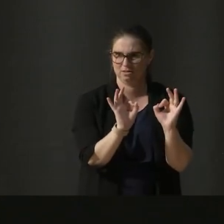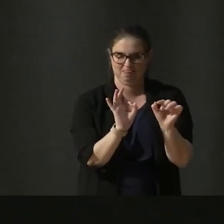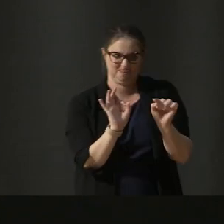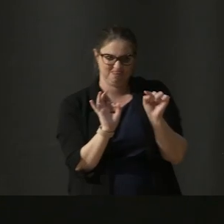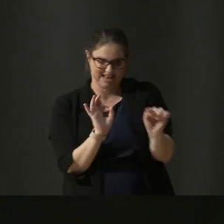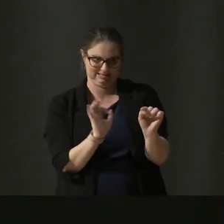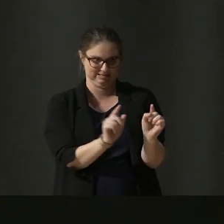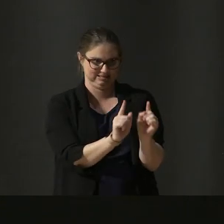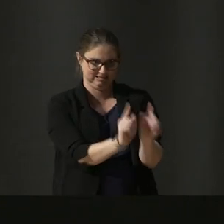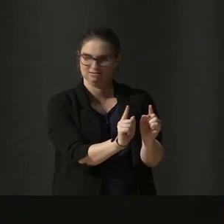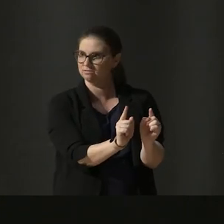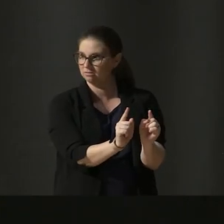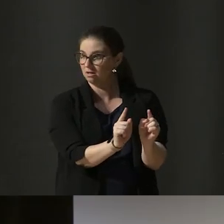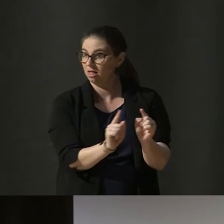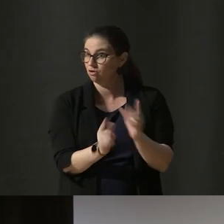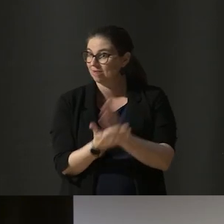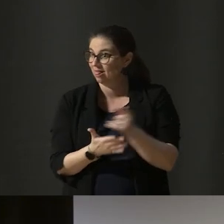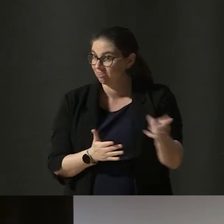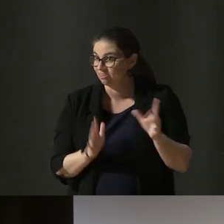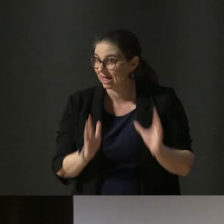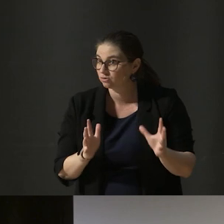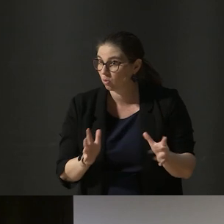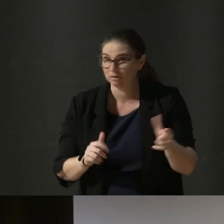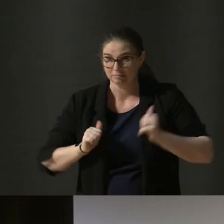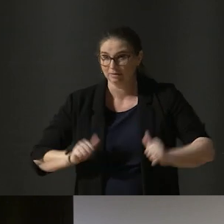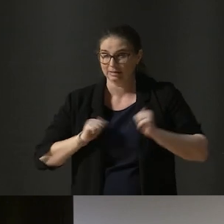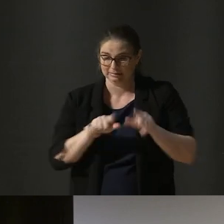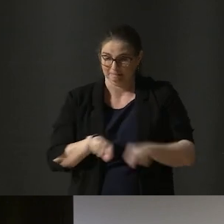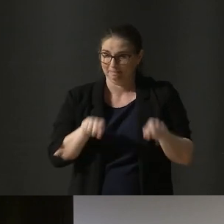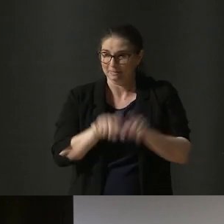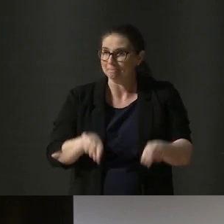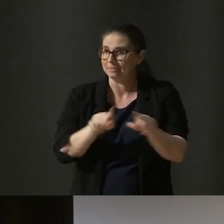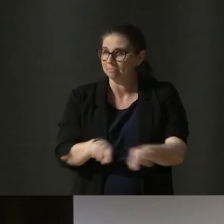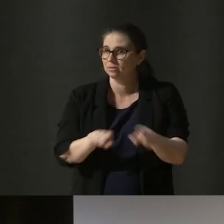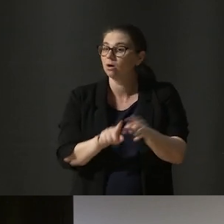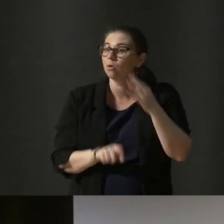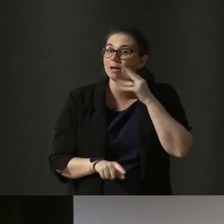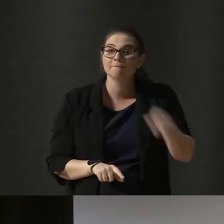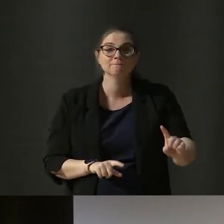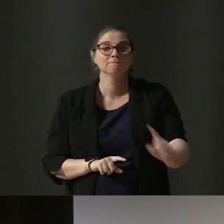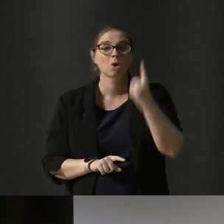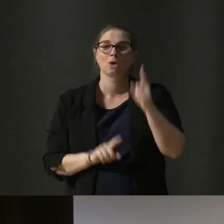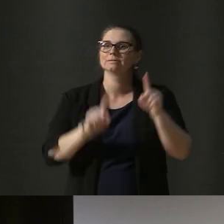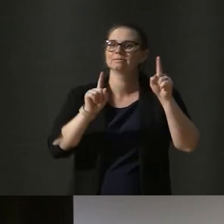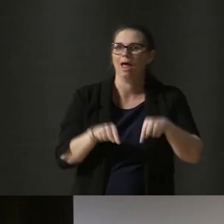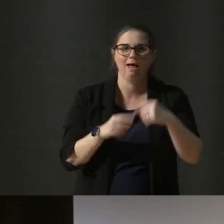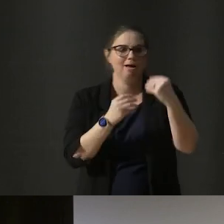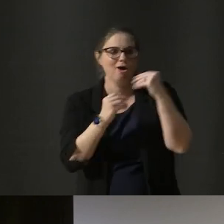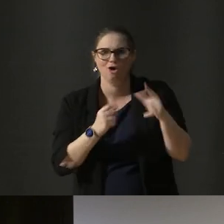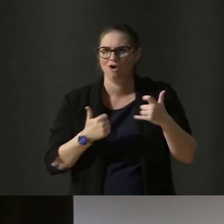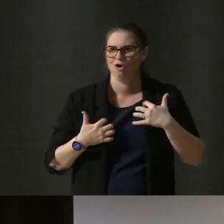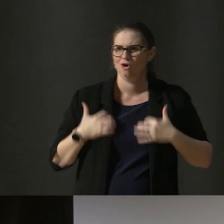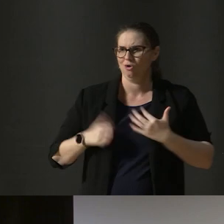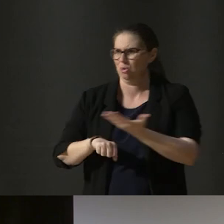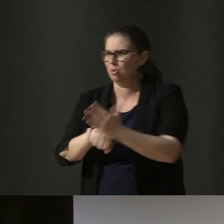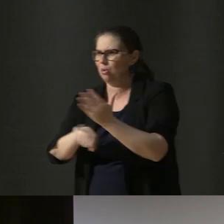else. That's basically all she did in piano last year. When Amy first started lessons, they were filled with learning and new discovery. And she was